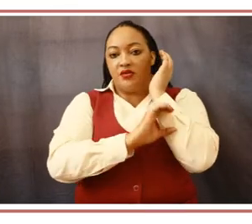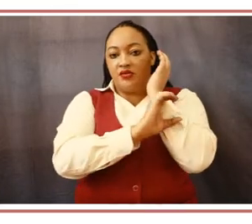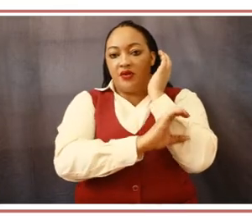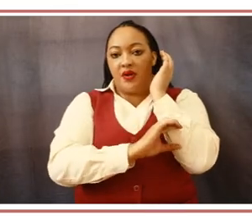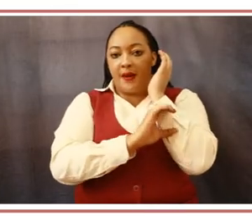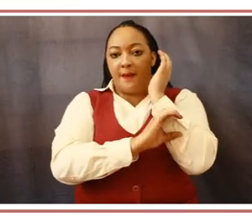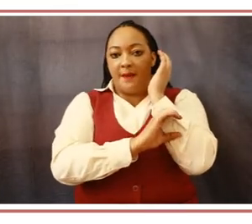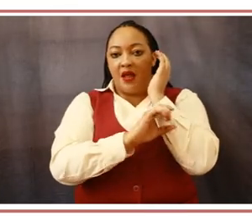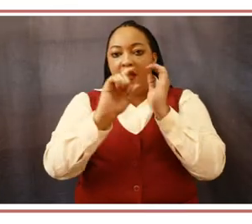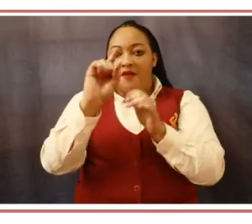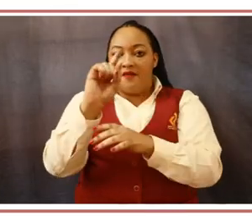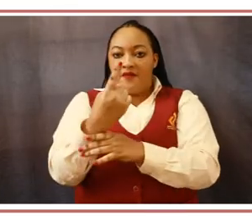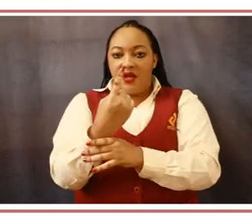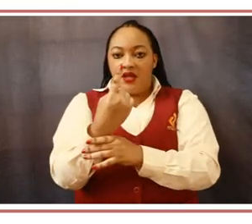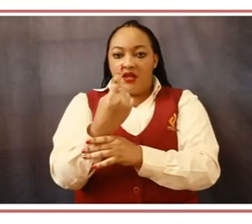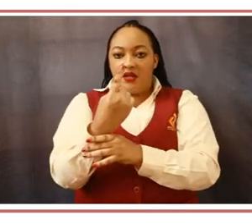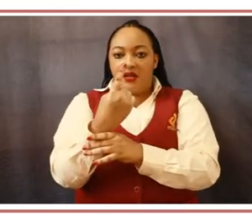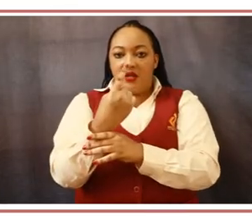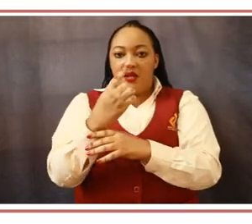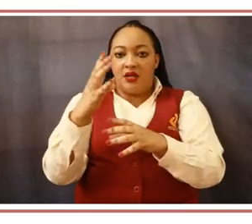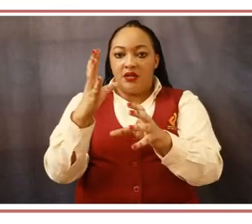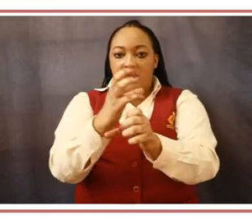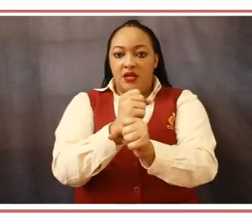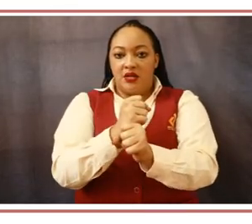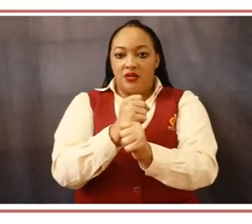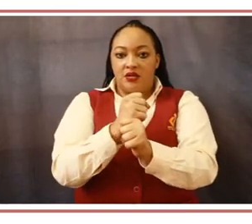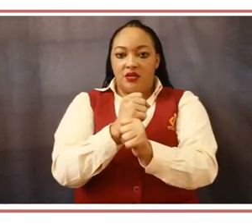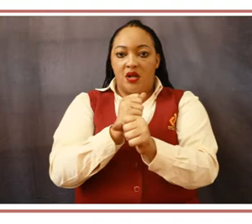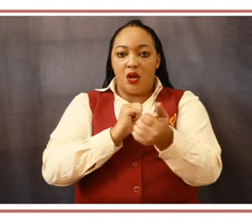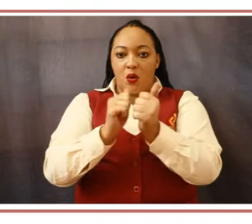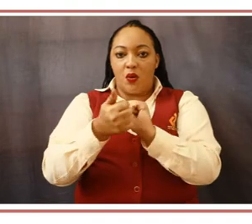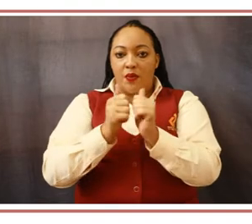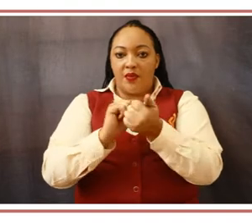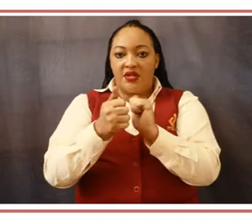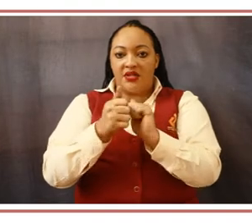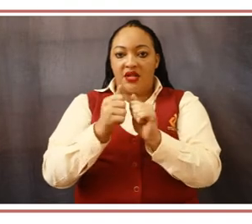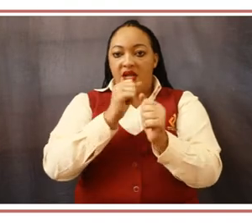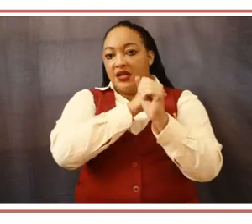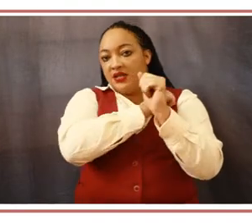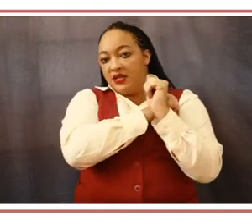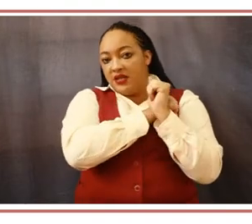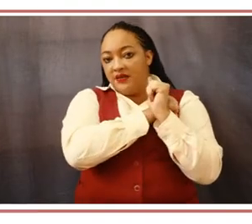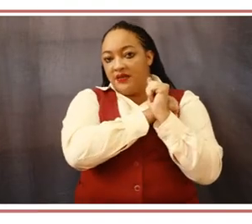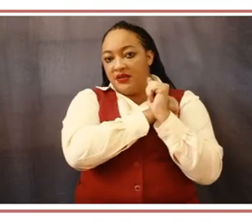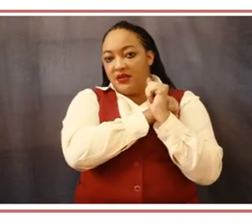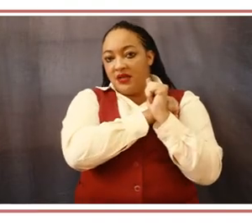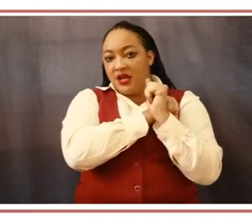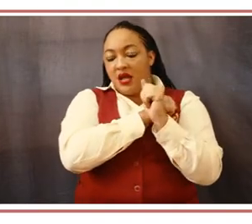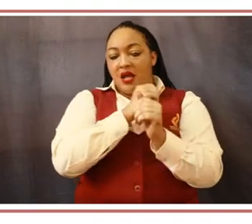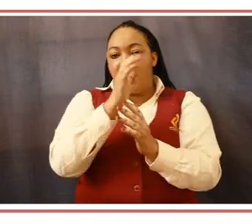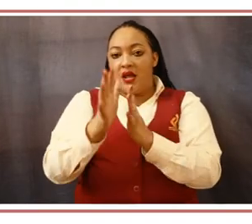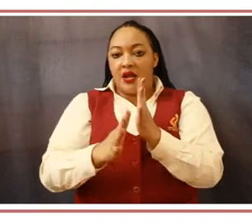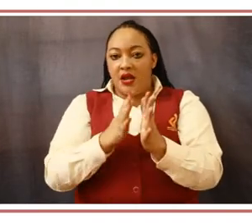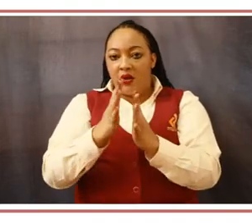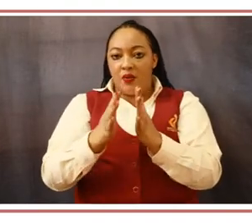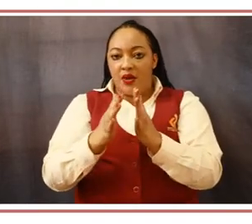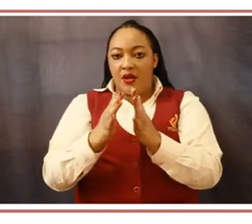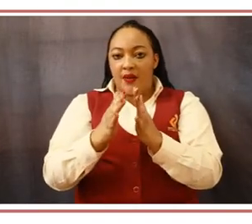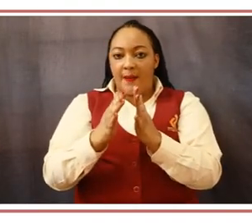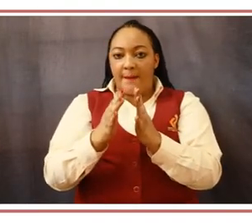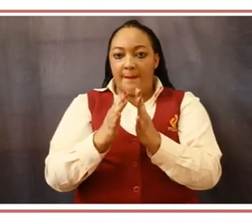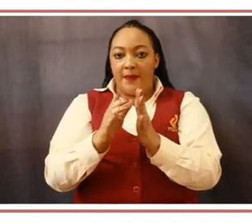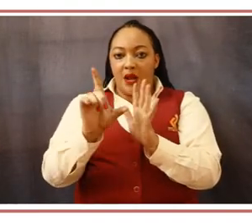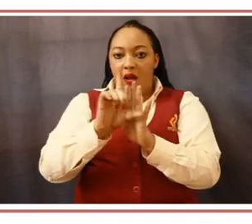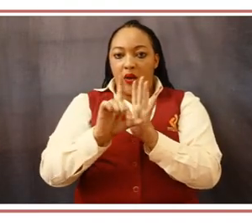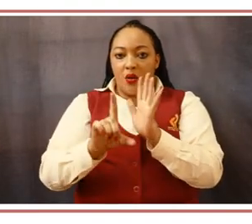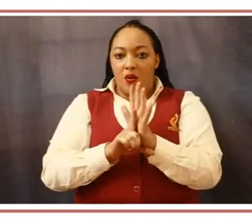and our stakeholders include anyone or any organization we provide services to or who has an interest in what we do. They include